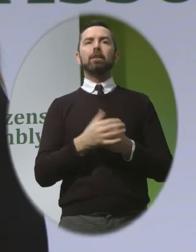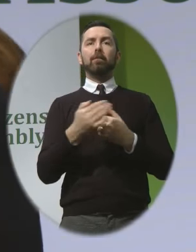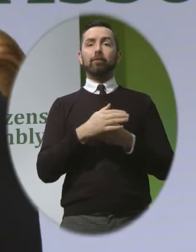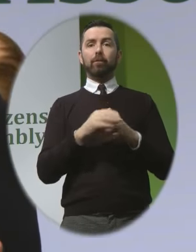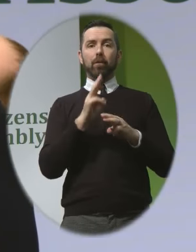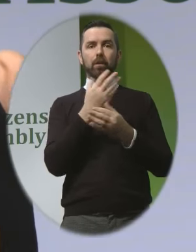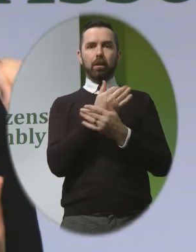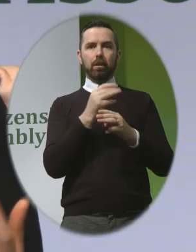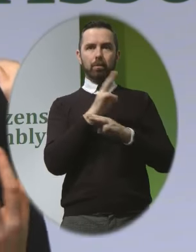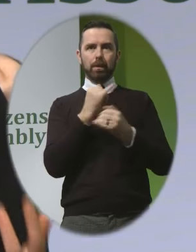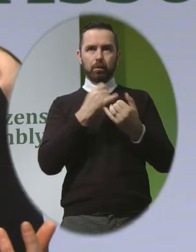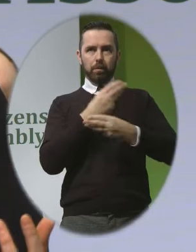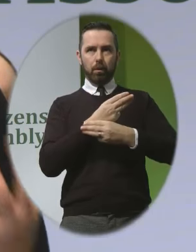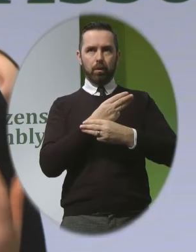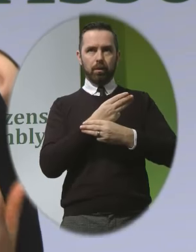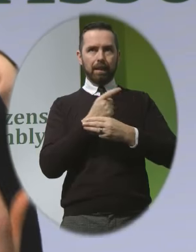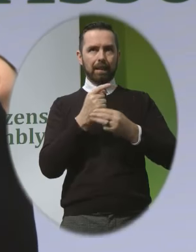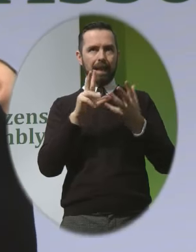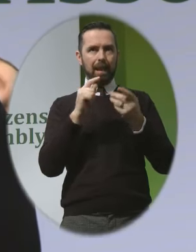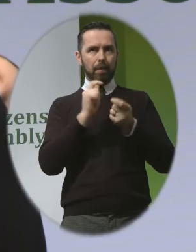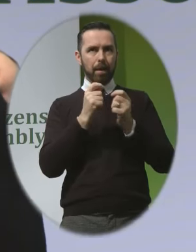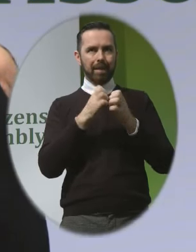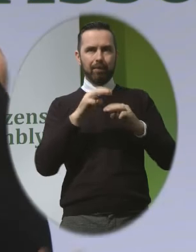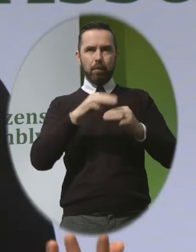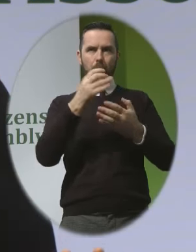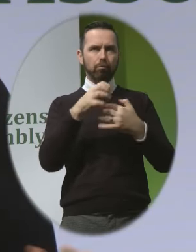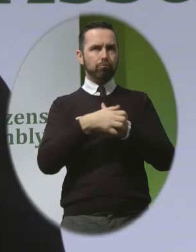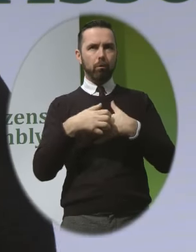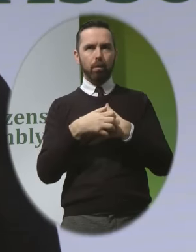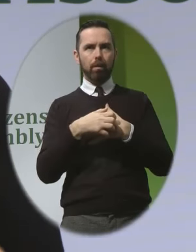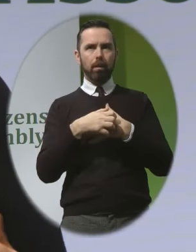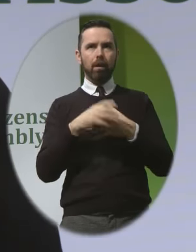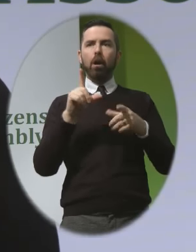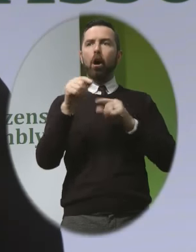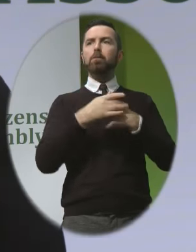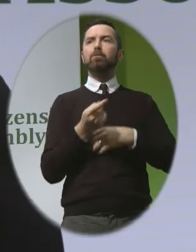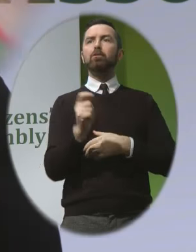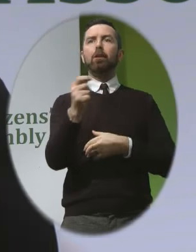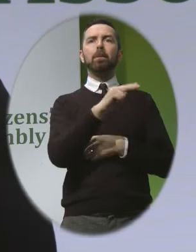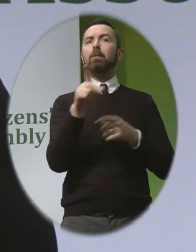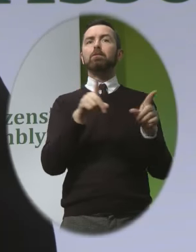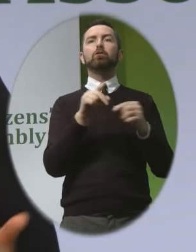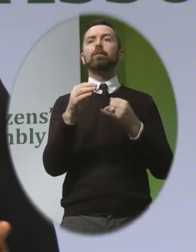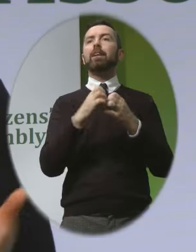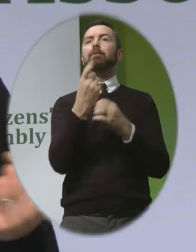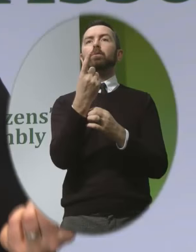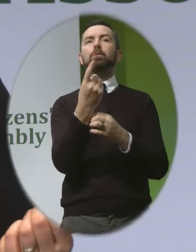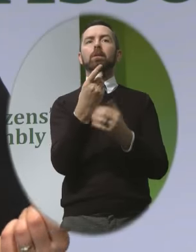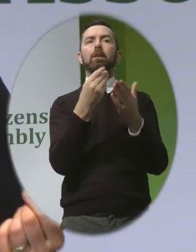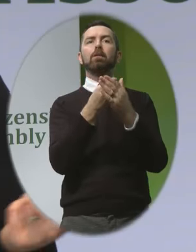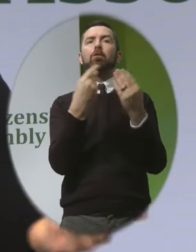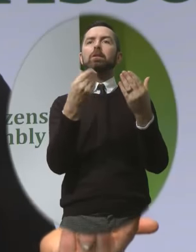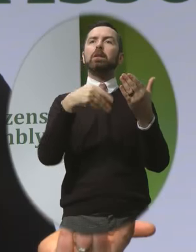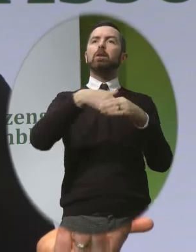it disproportionately affects poor women and women from other countries the option to travel is not an option for everyone costs include